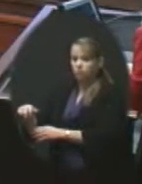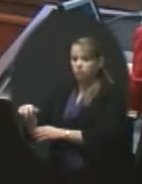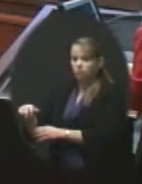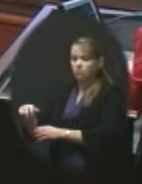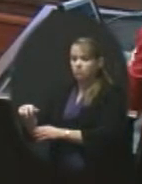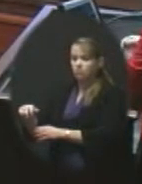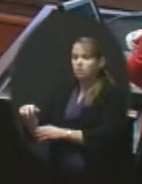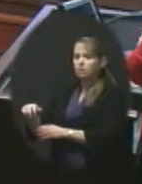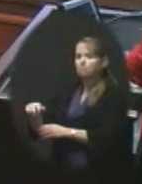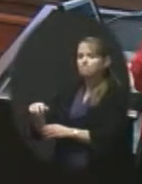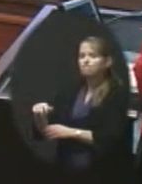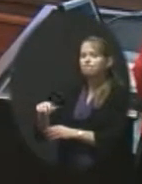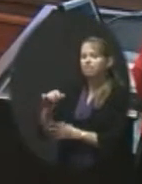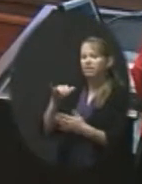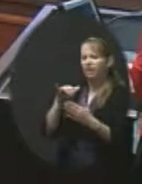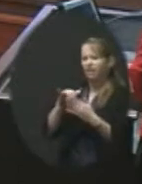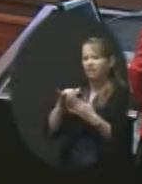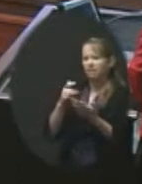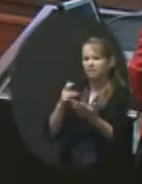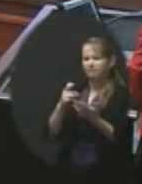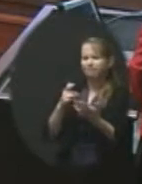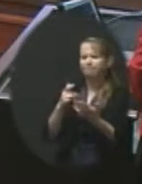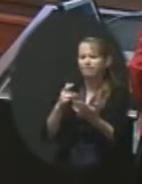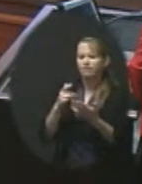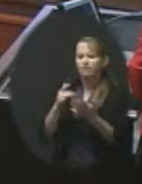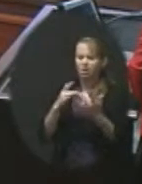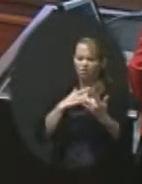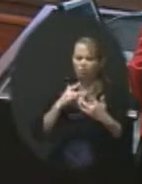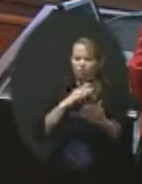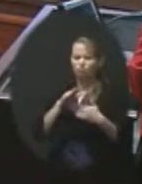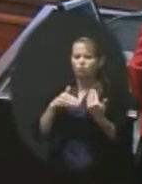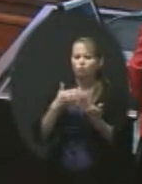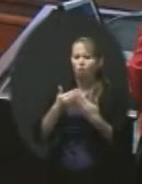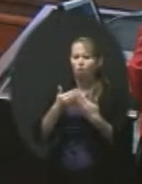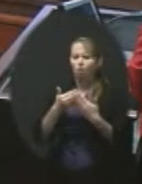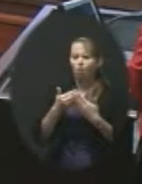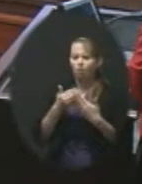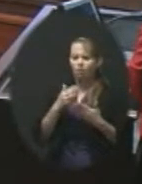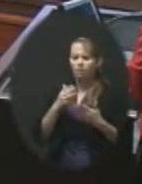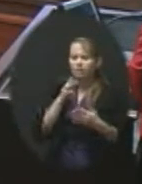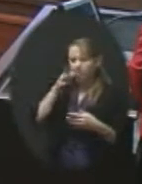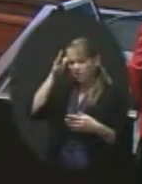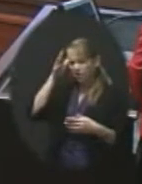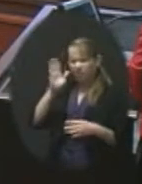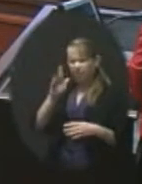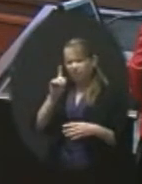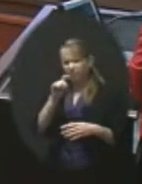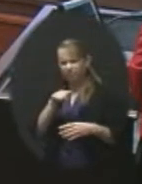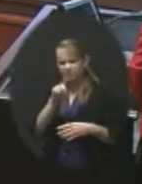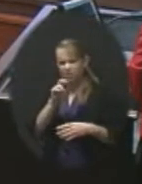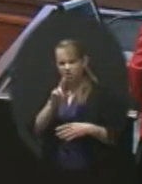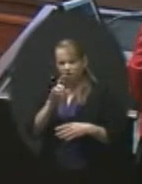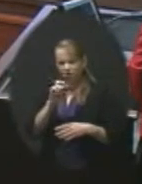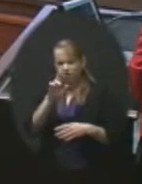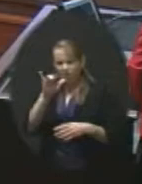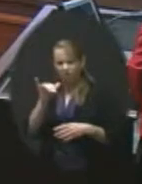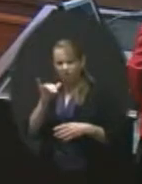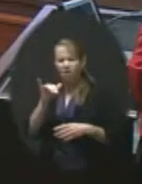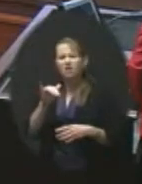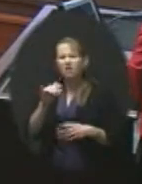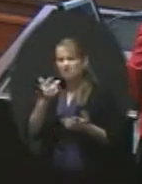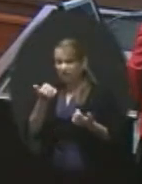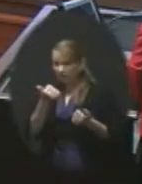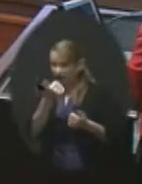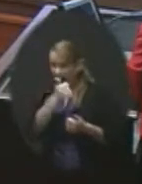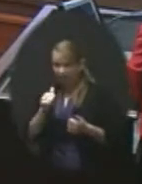I can't recall. Dr. Berry keeps us updated on any time there's an issue. Have we had any incidents of crossings anywhere in the district?